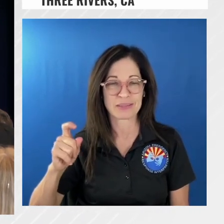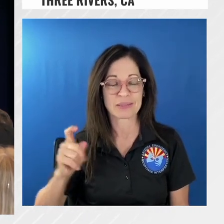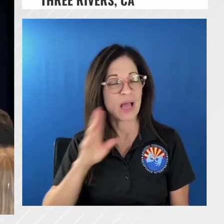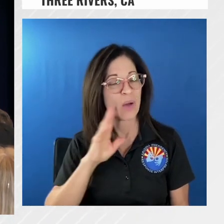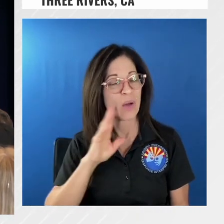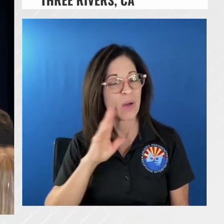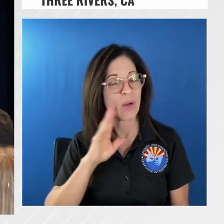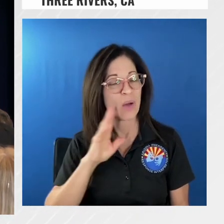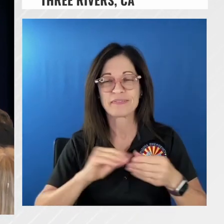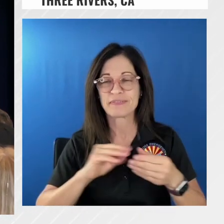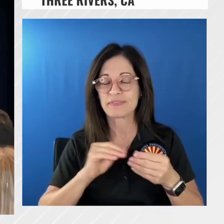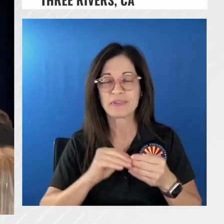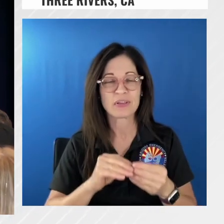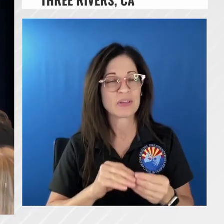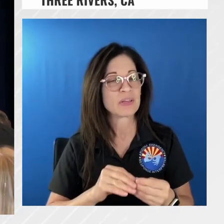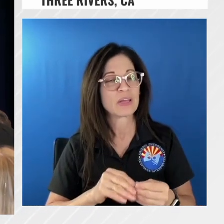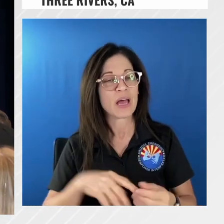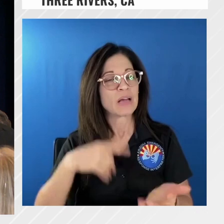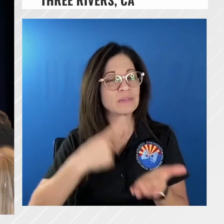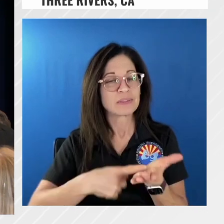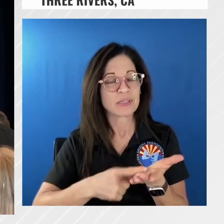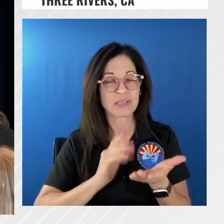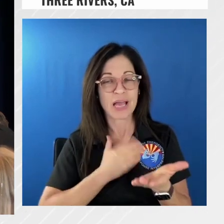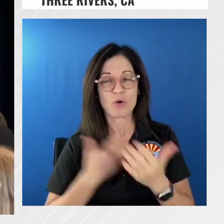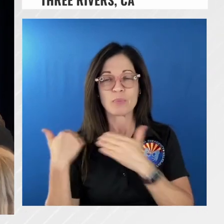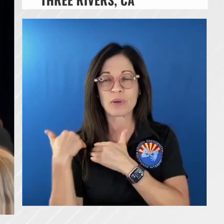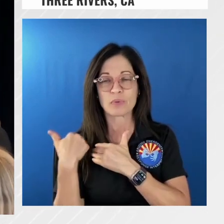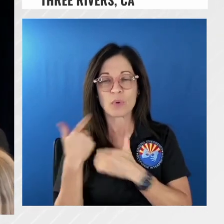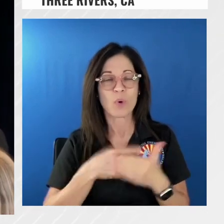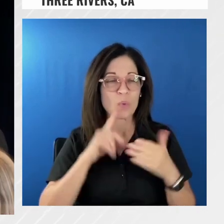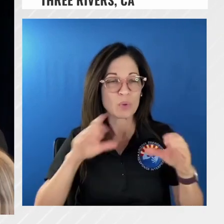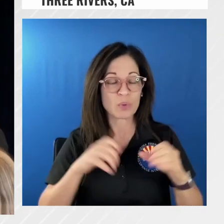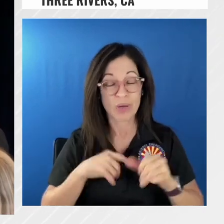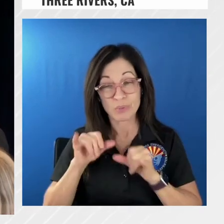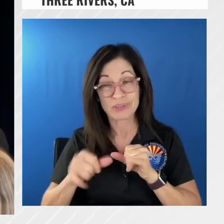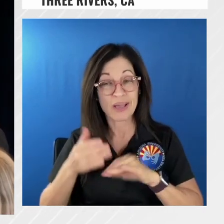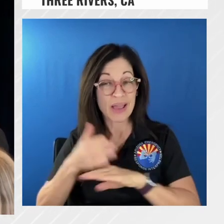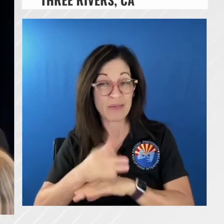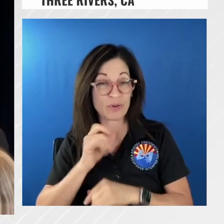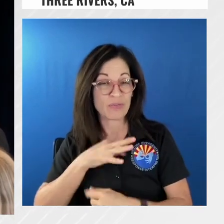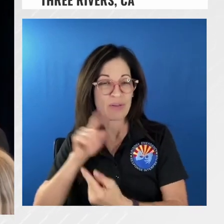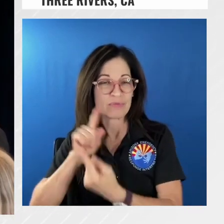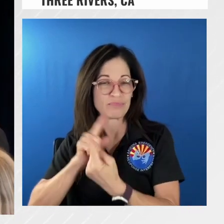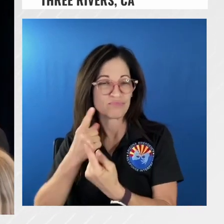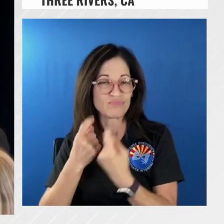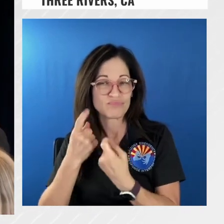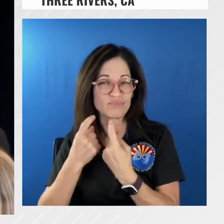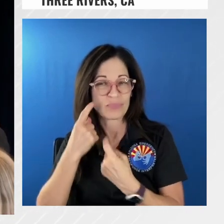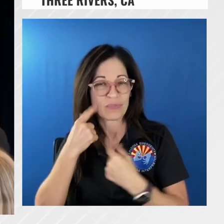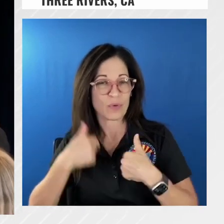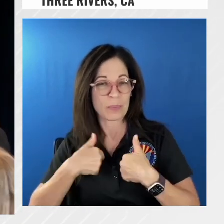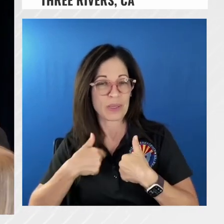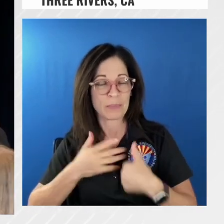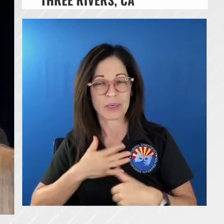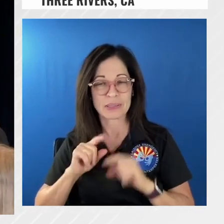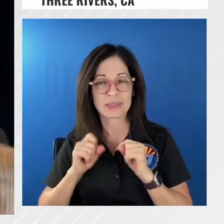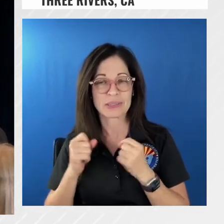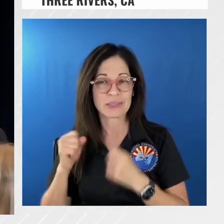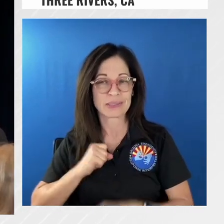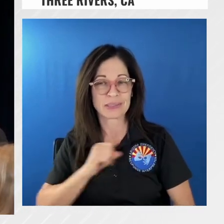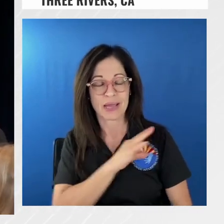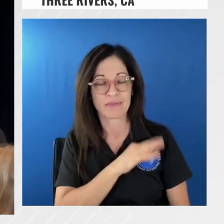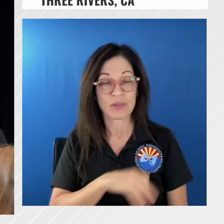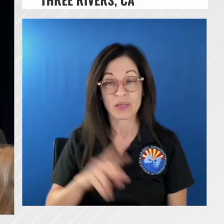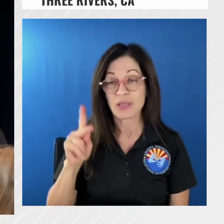just talk about our responsibilities and what we're going to do and i'll stick around if you guys have any one-on-one questions for myself my staff kevin rigge our